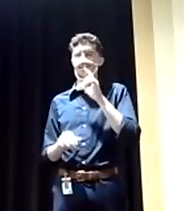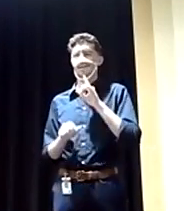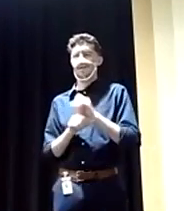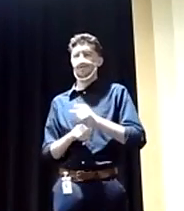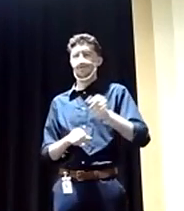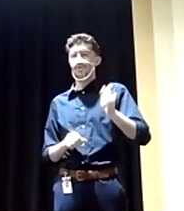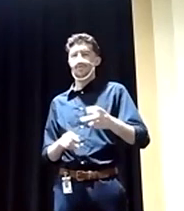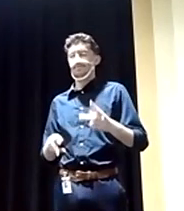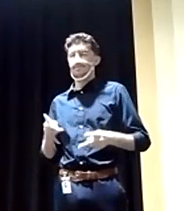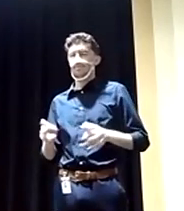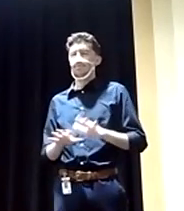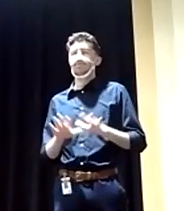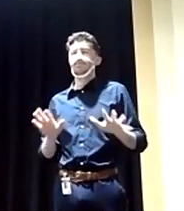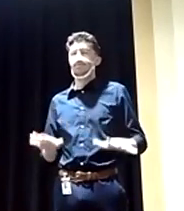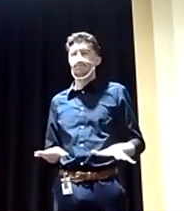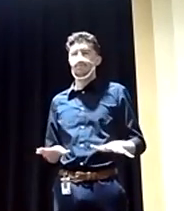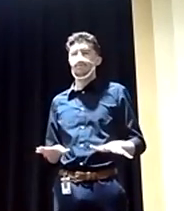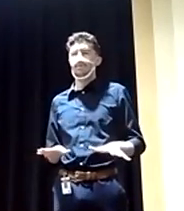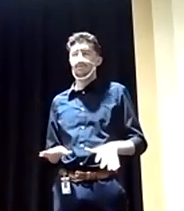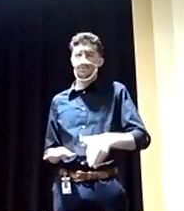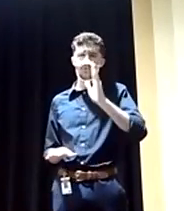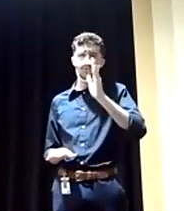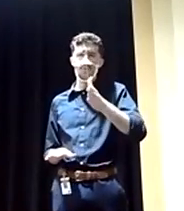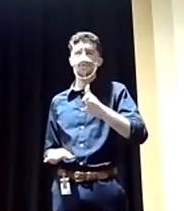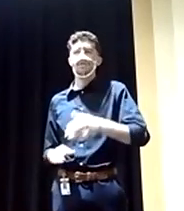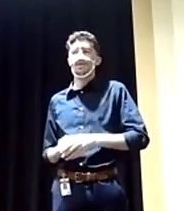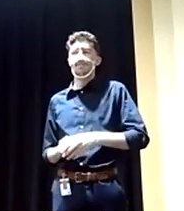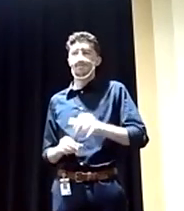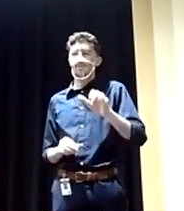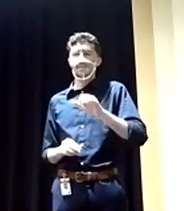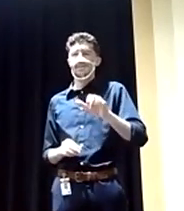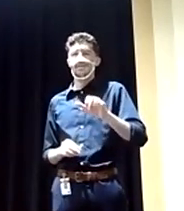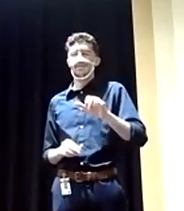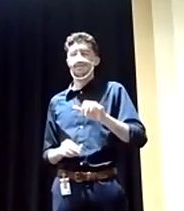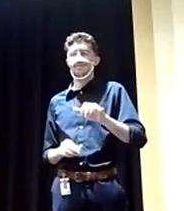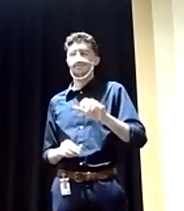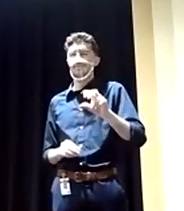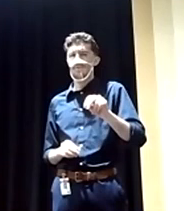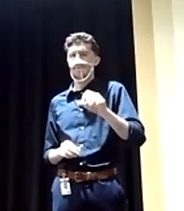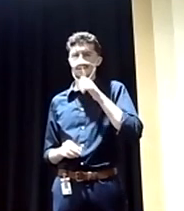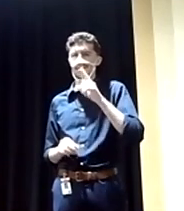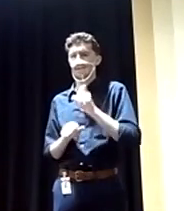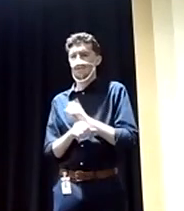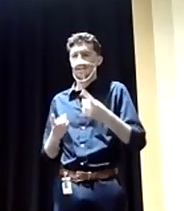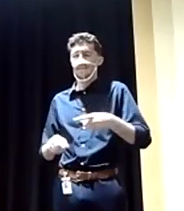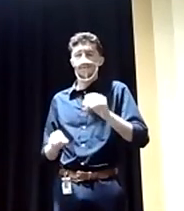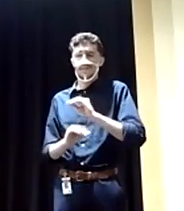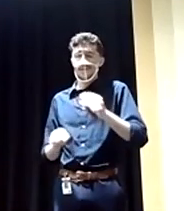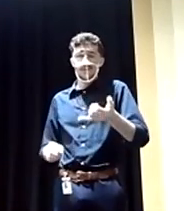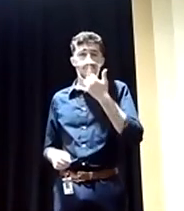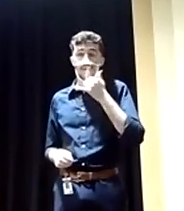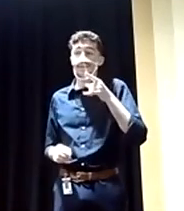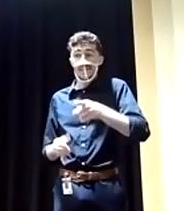He had to turn the horse. It was in the general direction. was just a caption of the picture. He didn't actually do anything wrong. And it has been